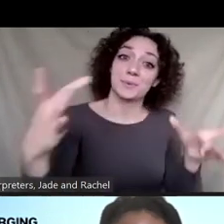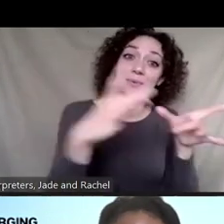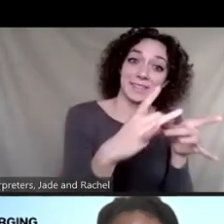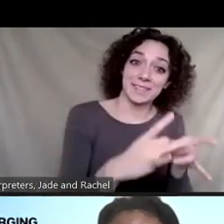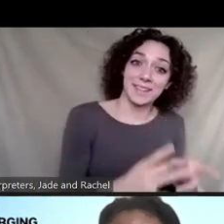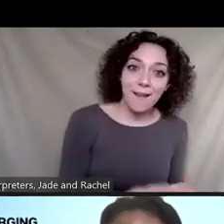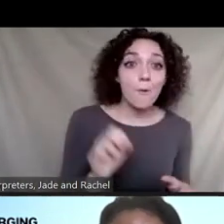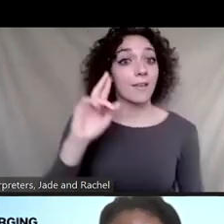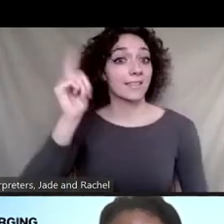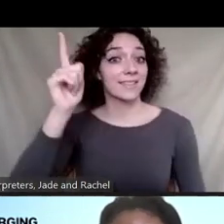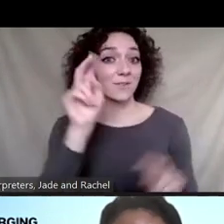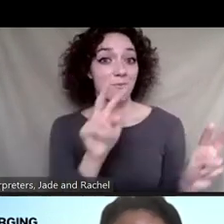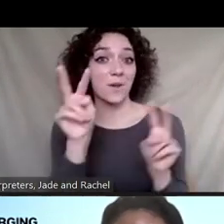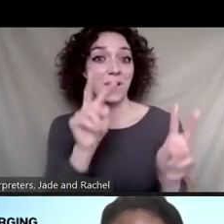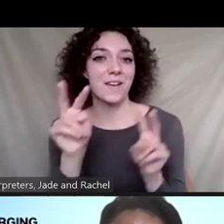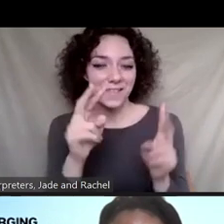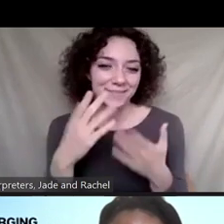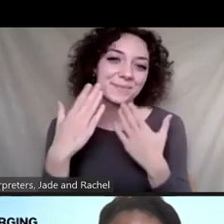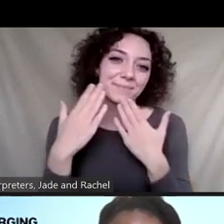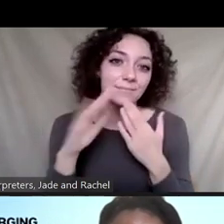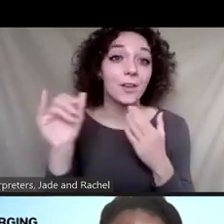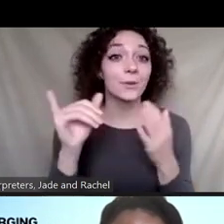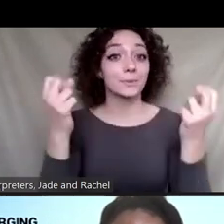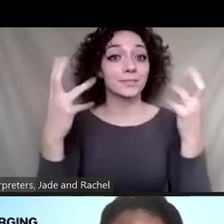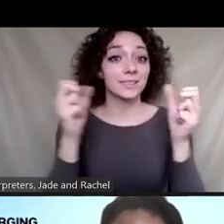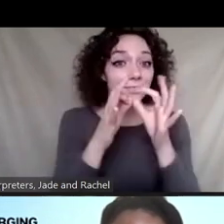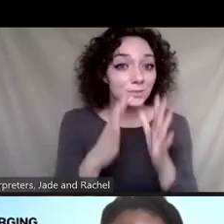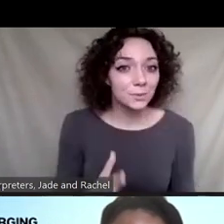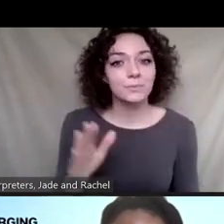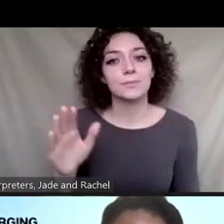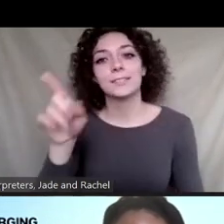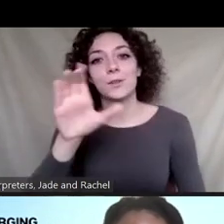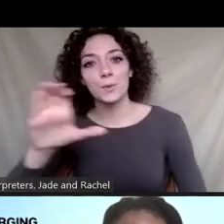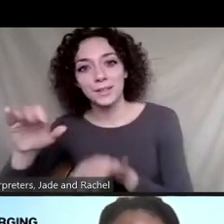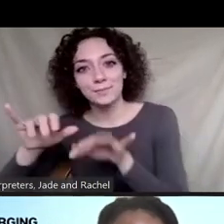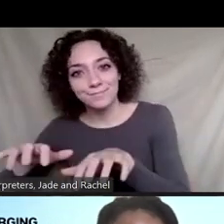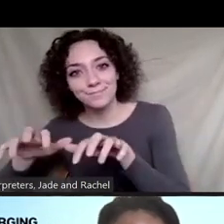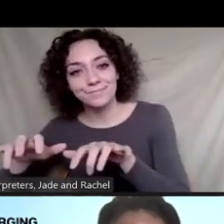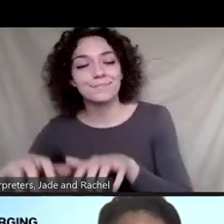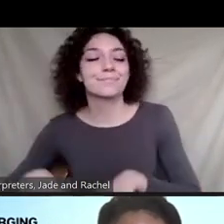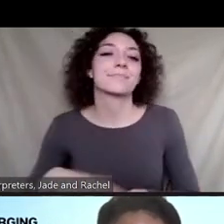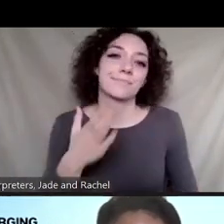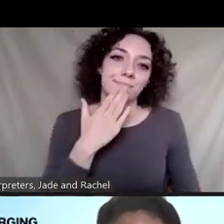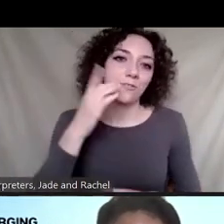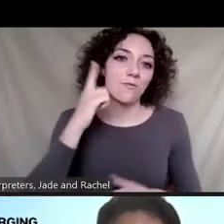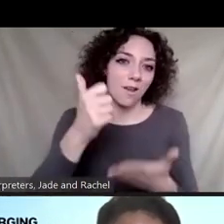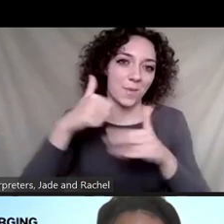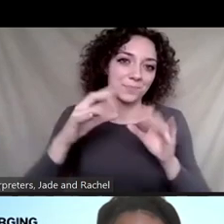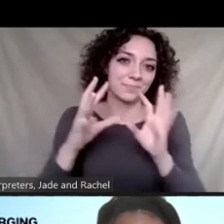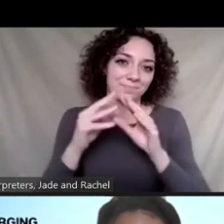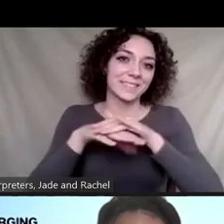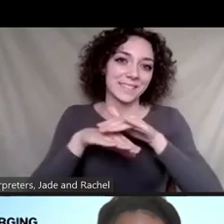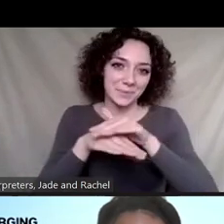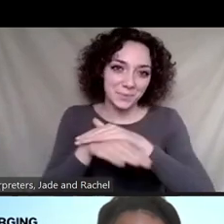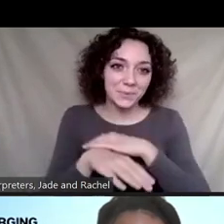Thank you to our sign language interpreters and closed captioners to help make our session more accessible. Also, a huge thanks to those on the